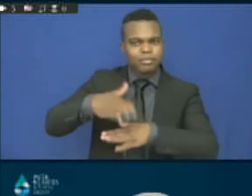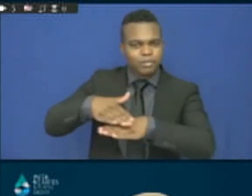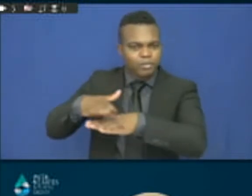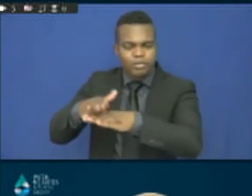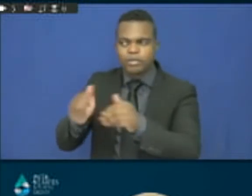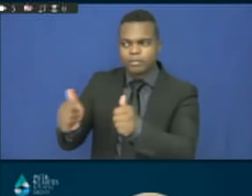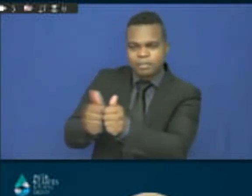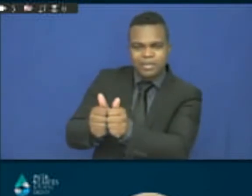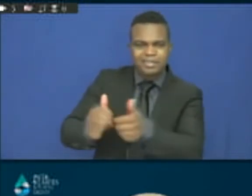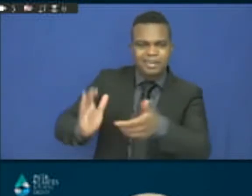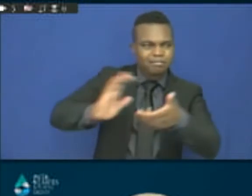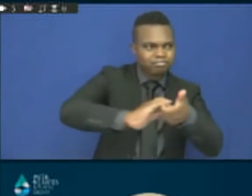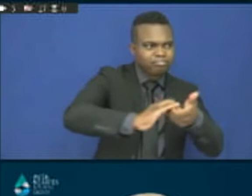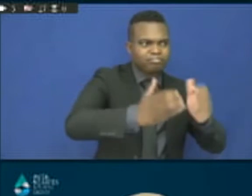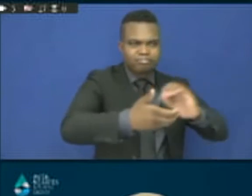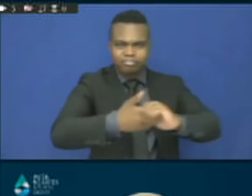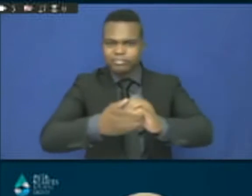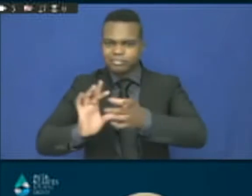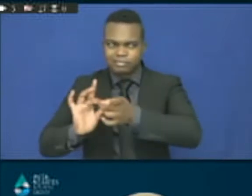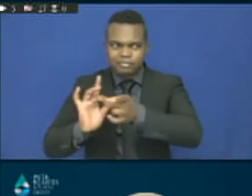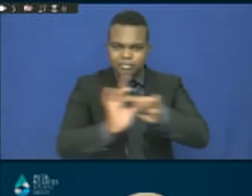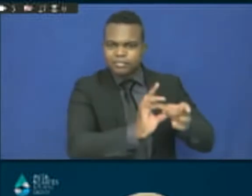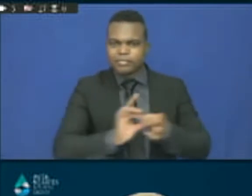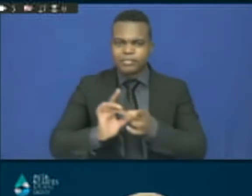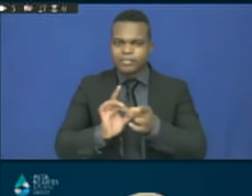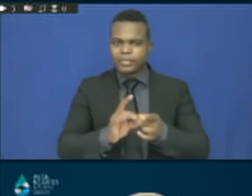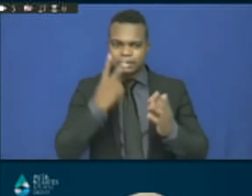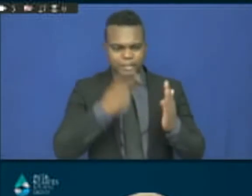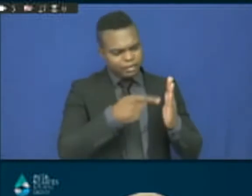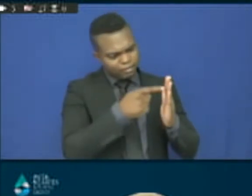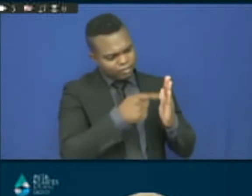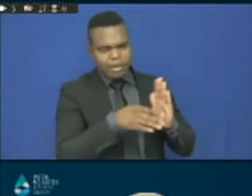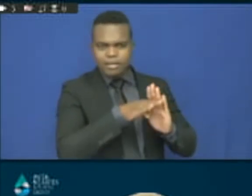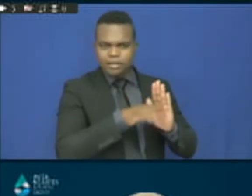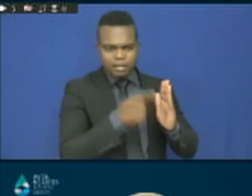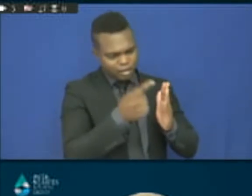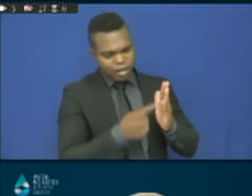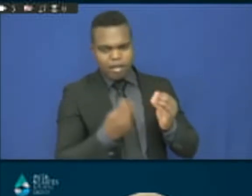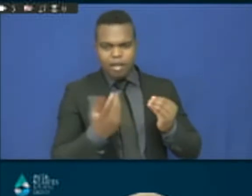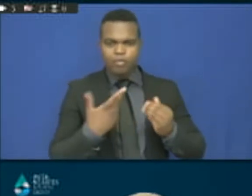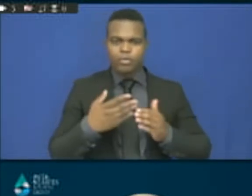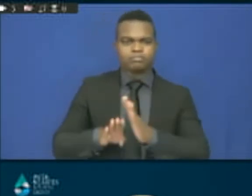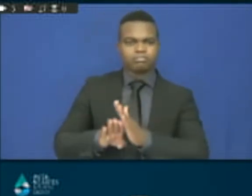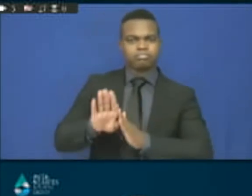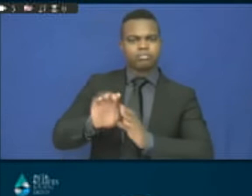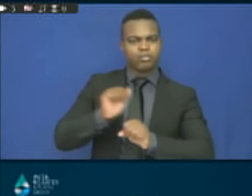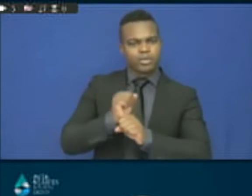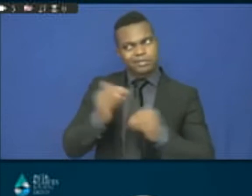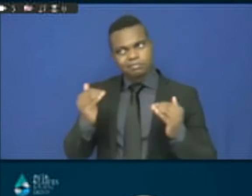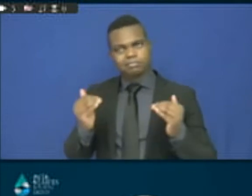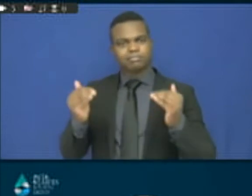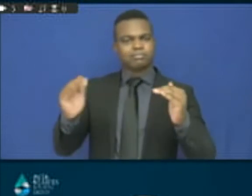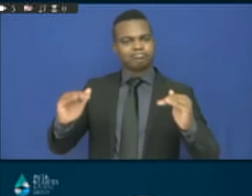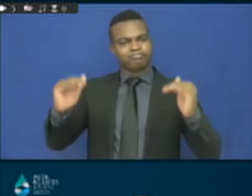agenda going forward. So if we think of it as a way of creating more